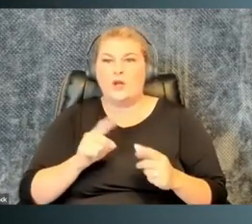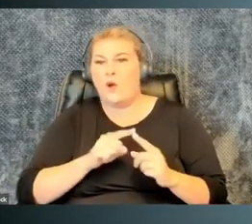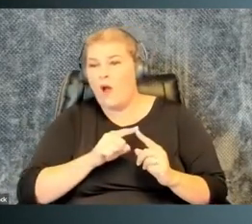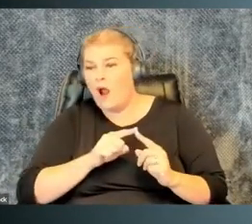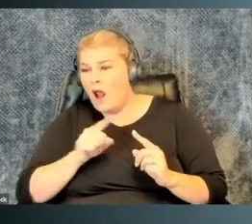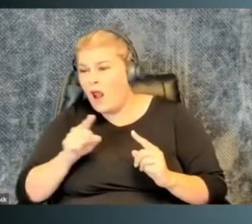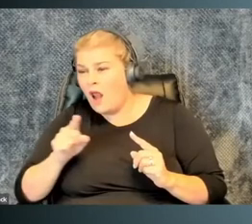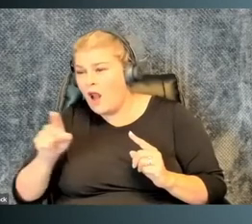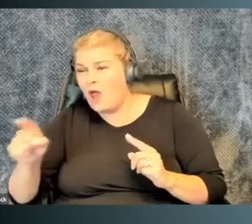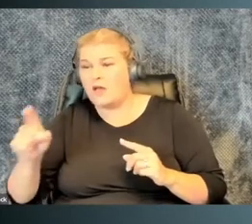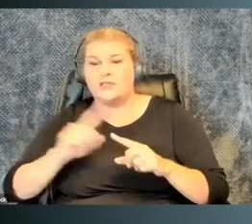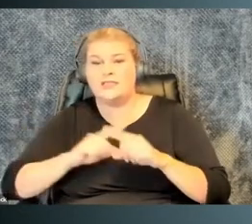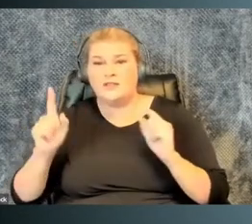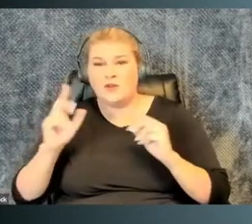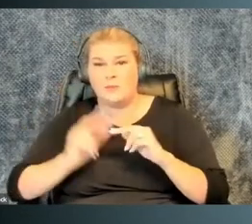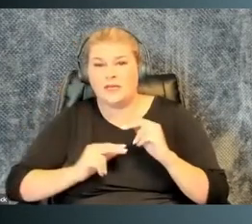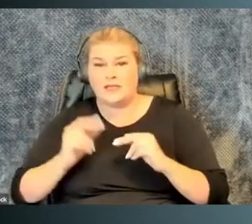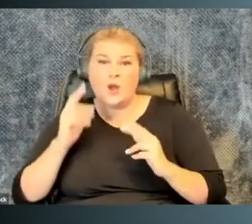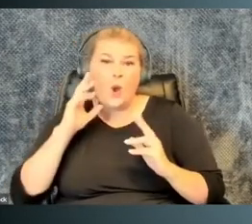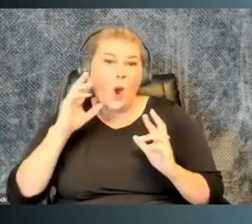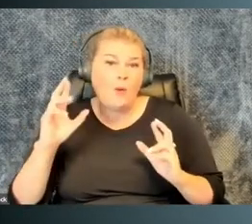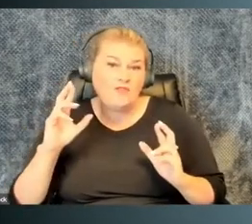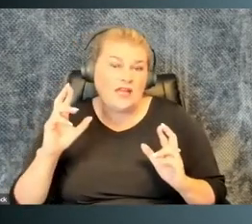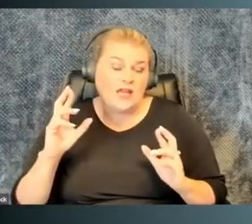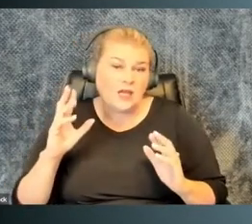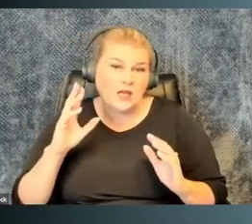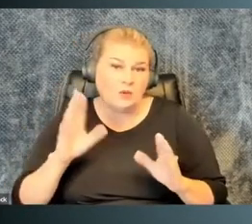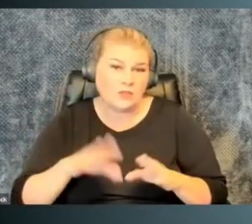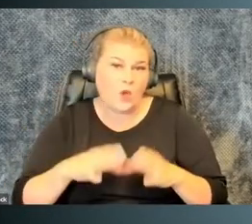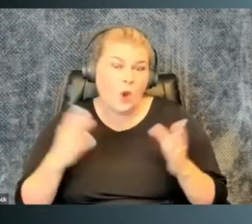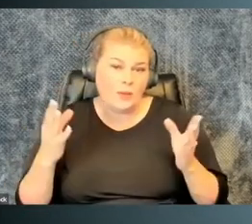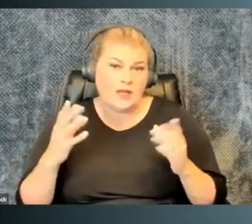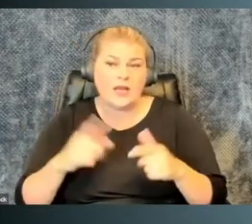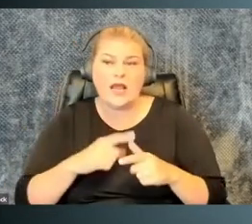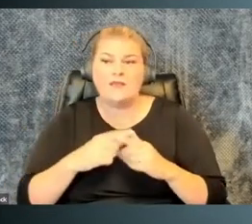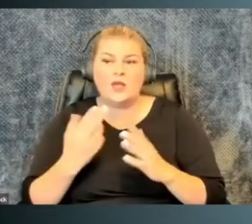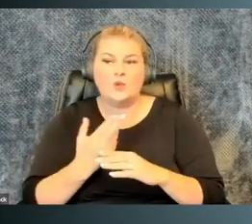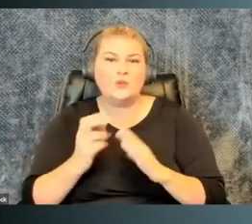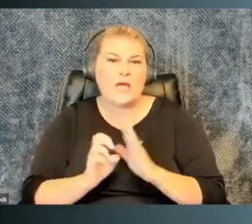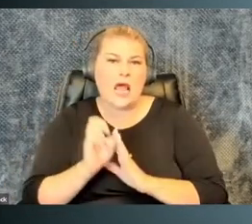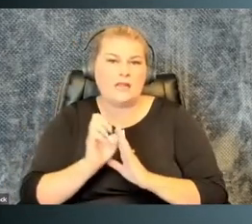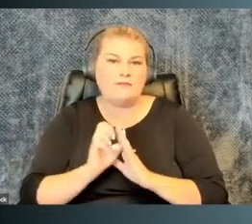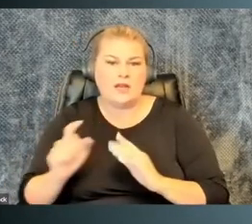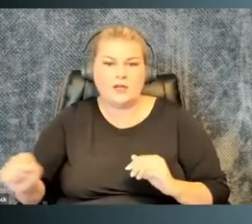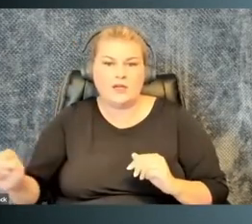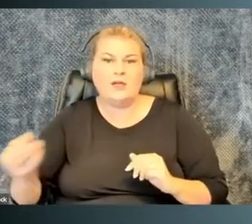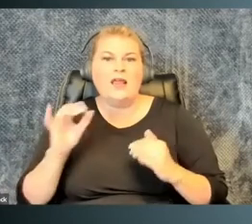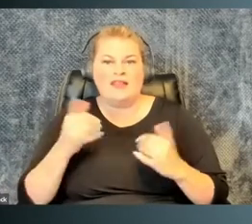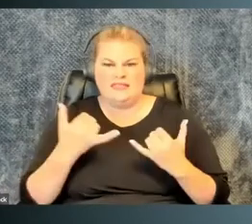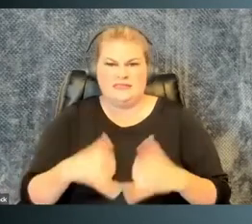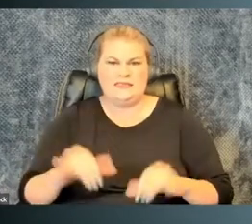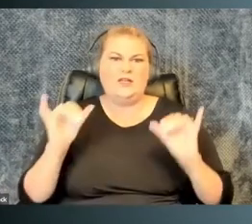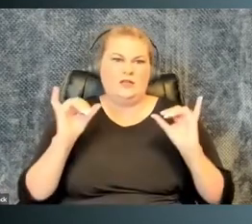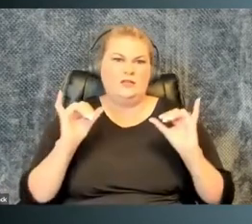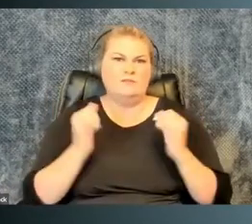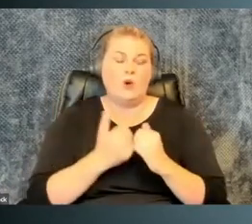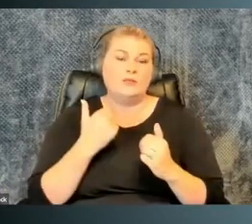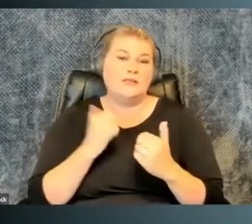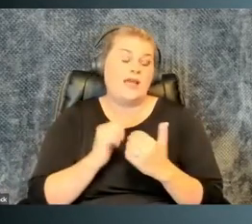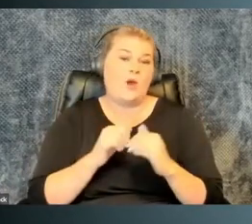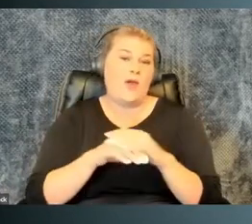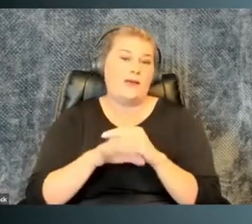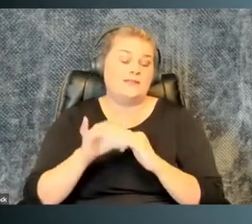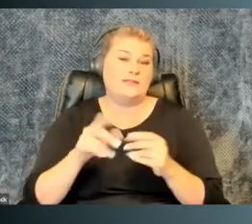you would actually have to go into a different building, hoping the building was open at the time you need to traverse first campus and use an elevator.